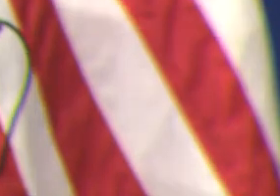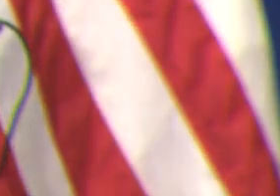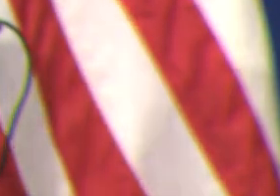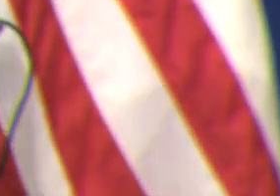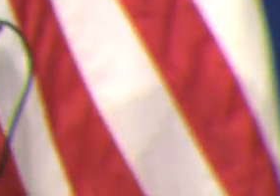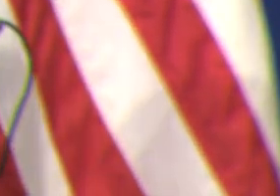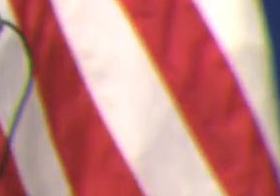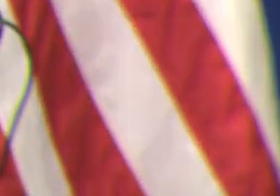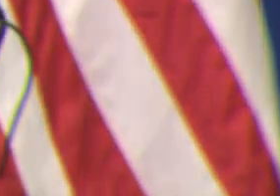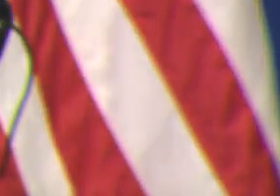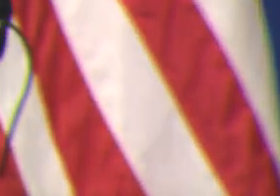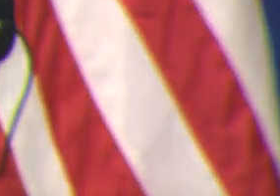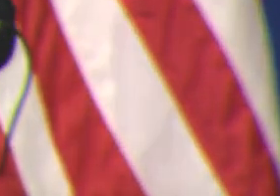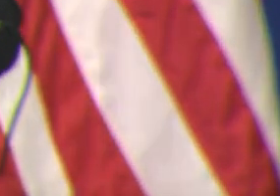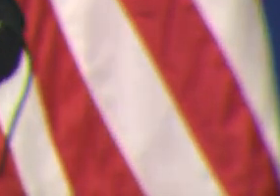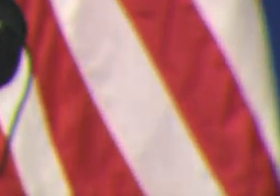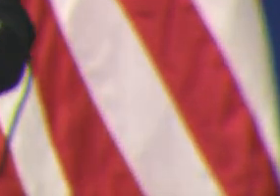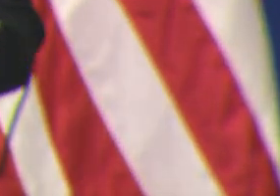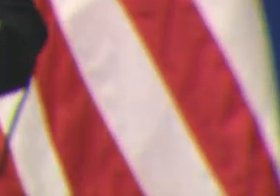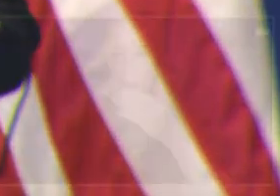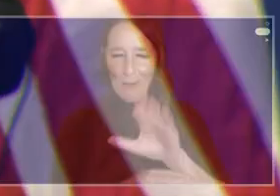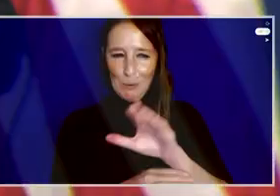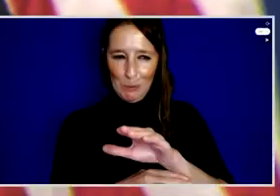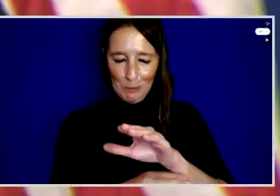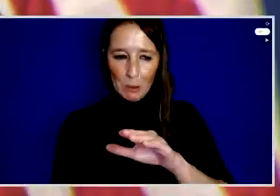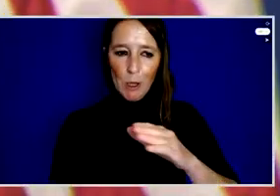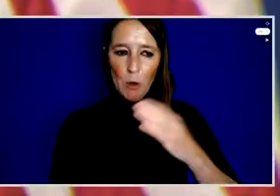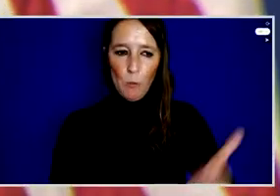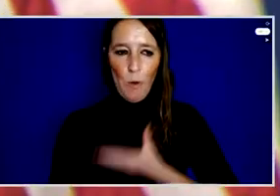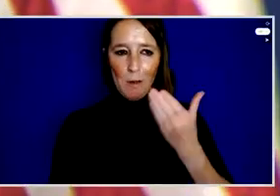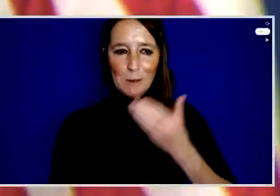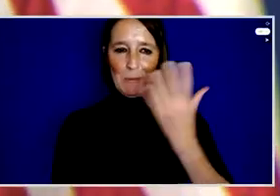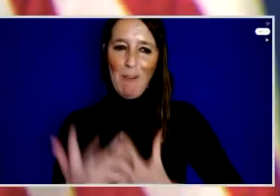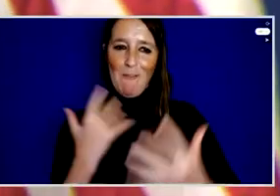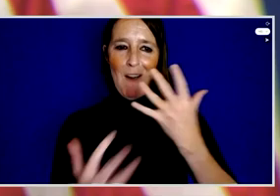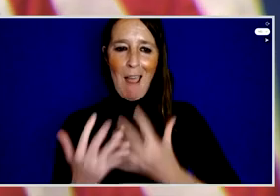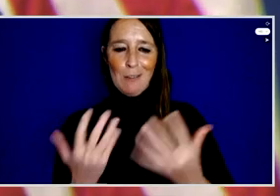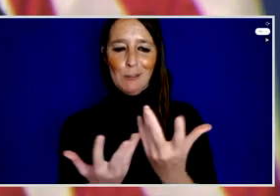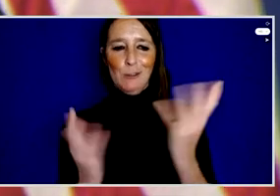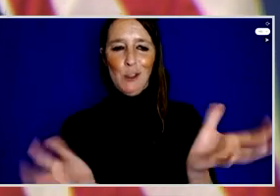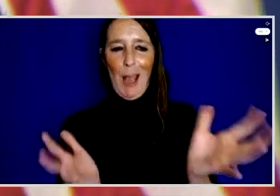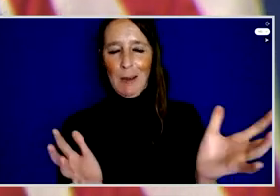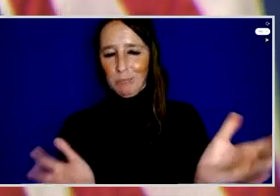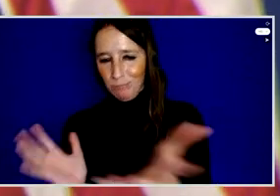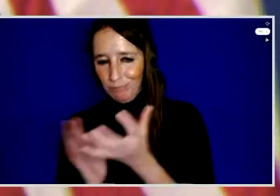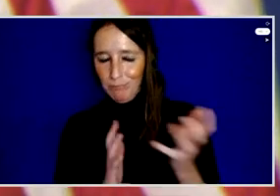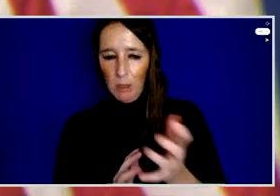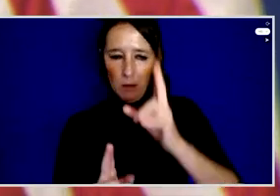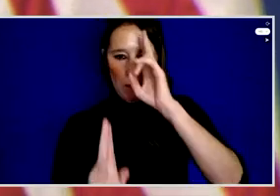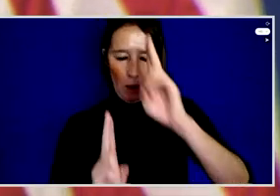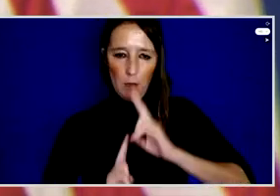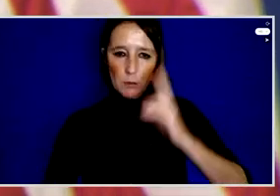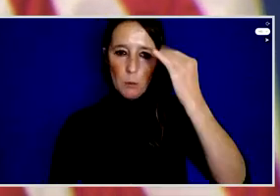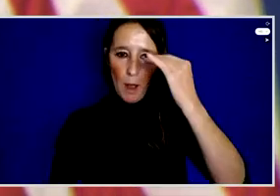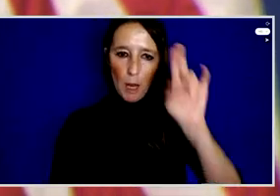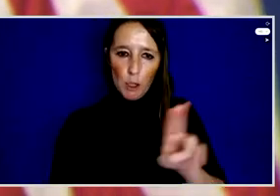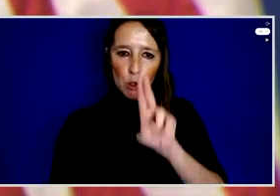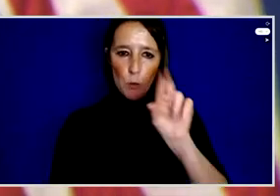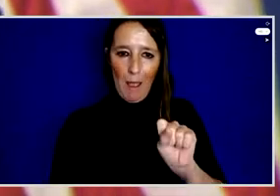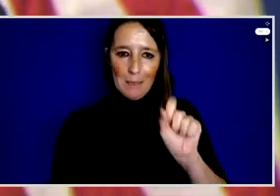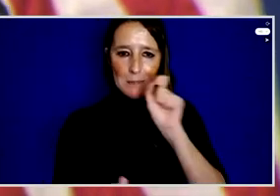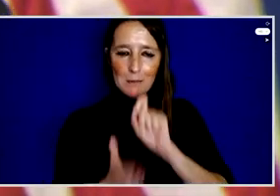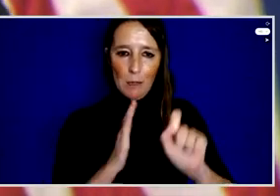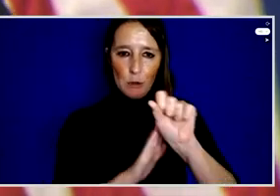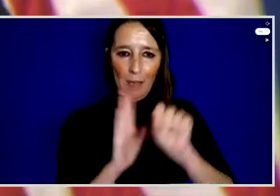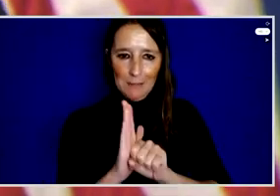Good afternoon, everyone. Welcome to this fireside chat where we are honored to be joined by the U.S. Secretary of State, Antony